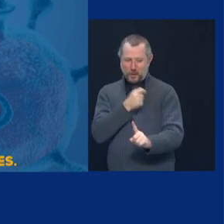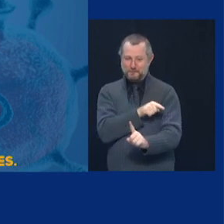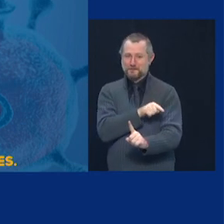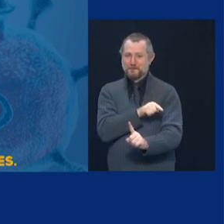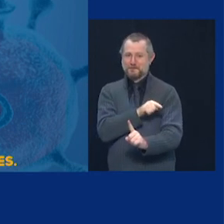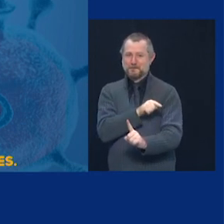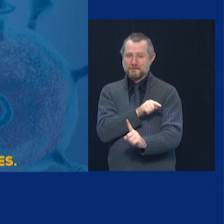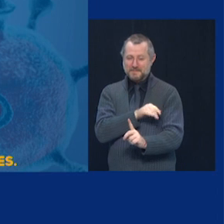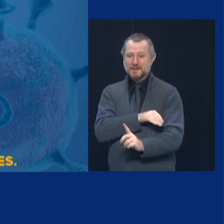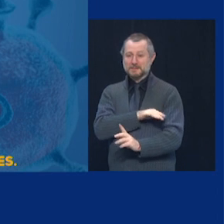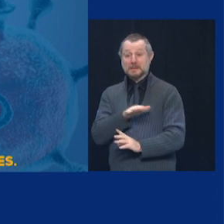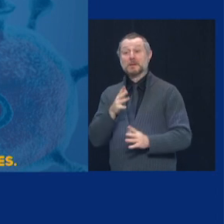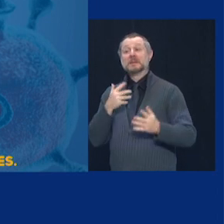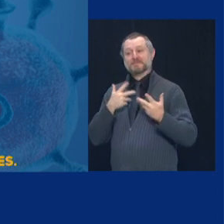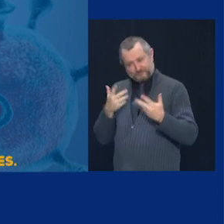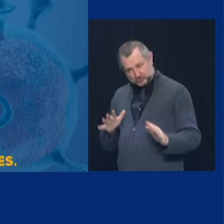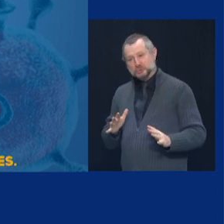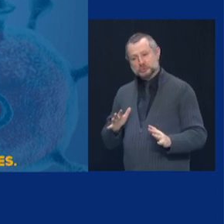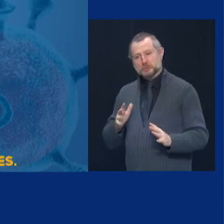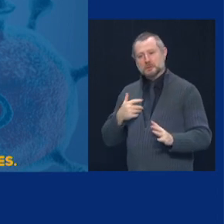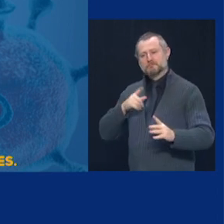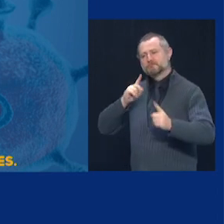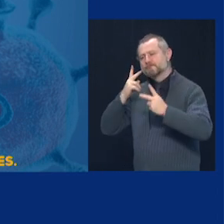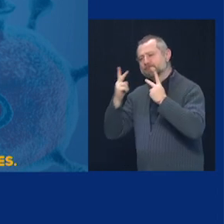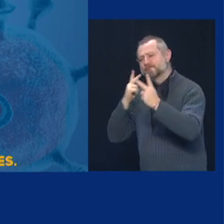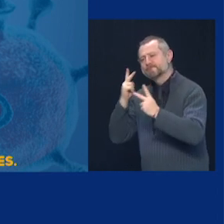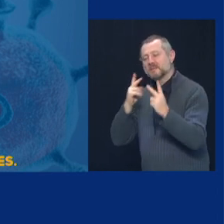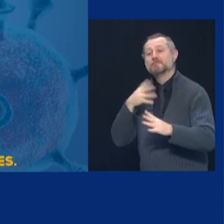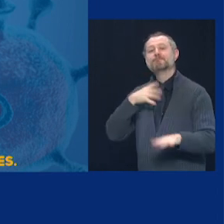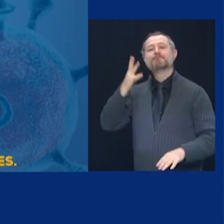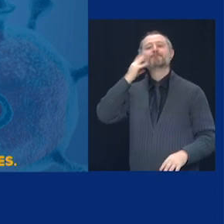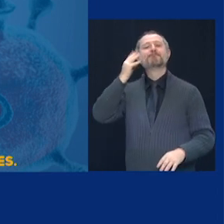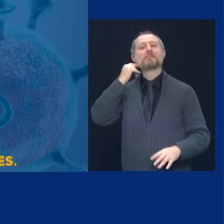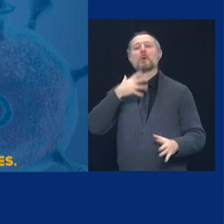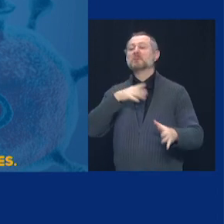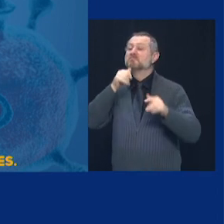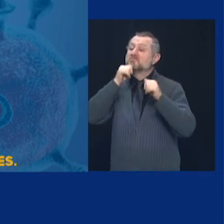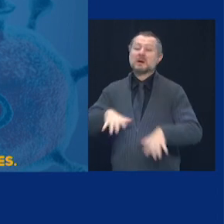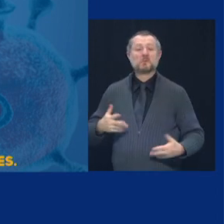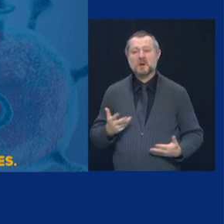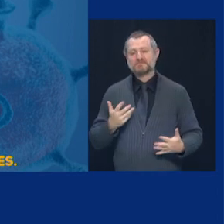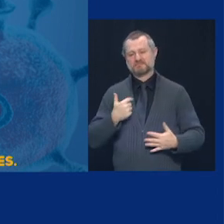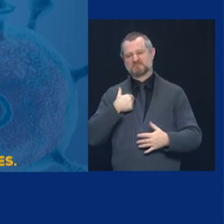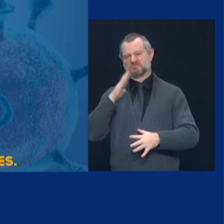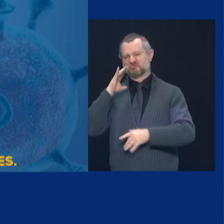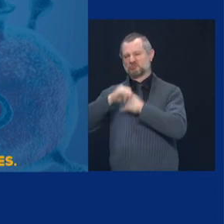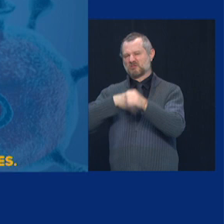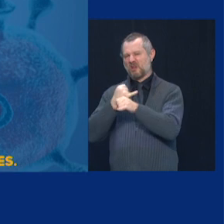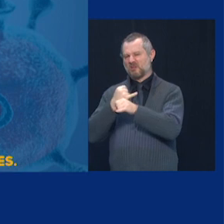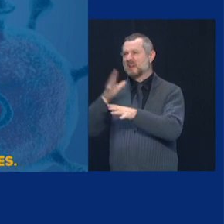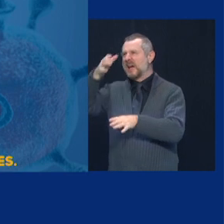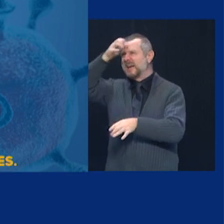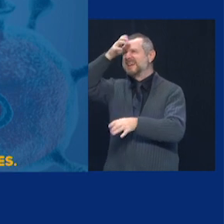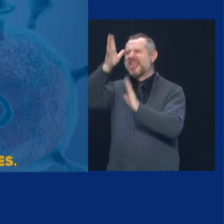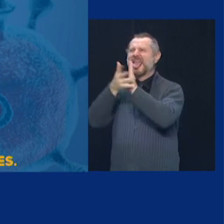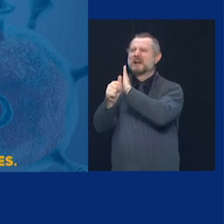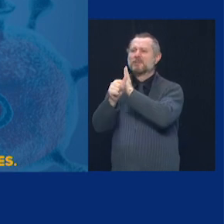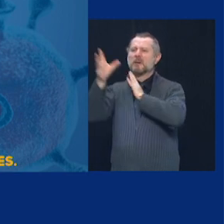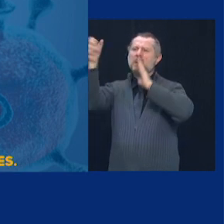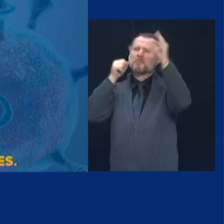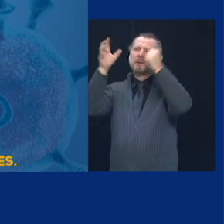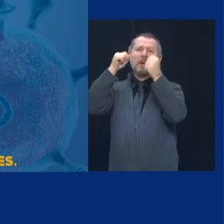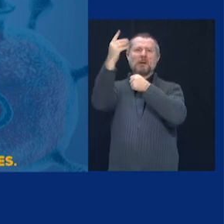to literally we've been blessed with international experts who've given us guidance and are looking at our data and our